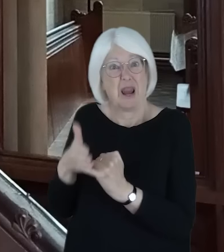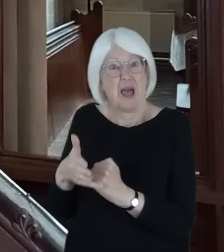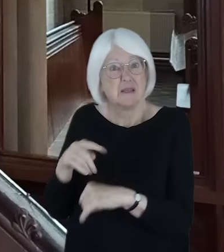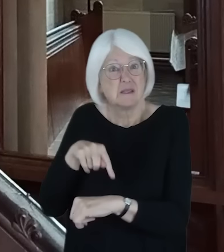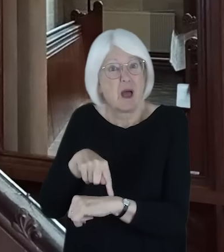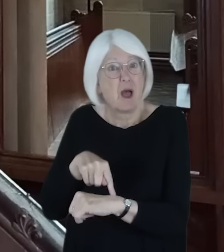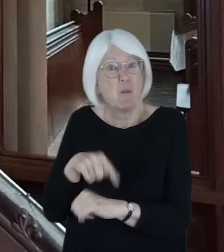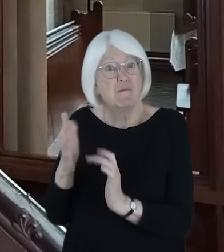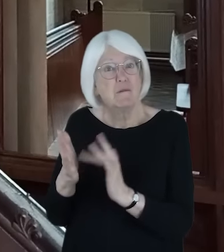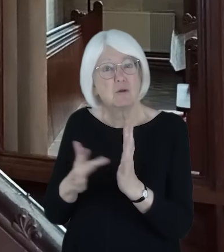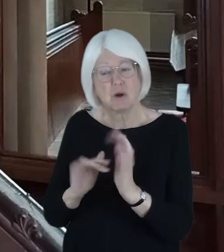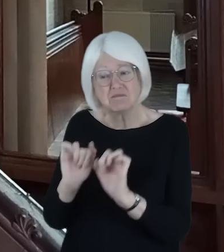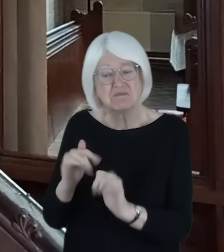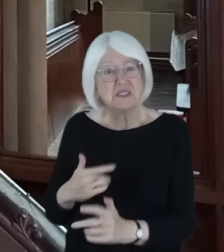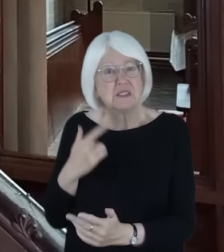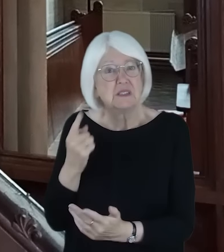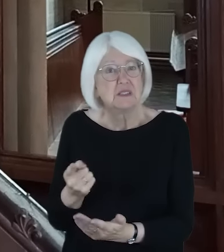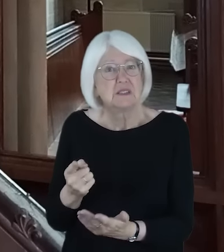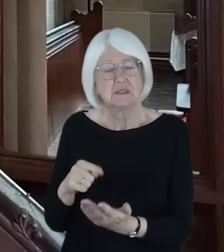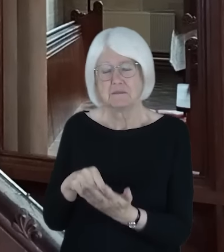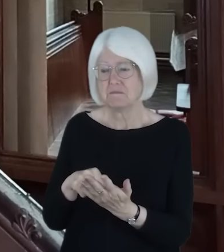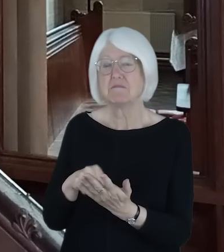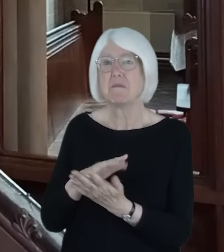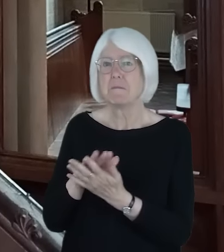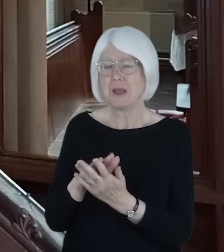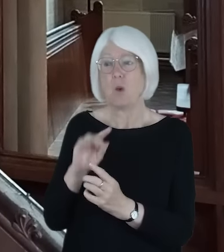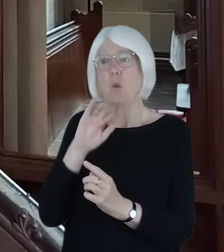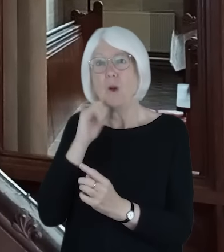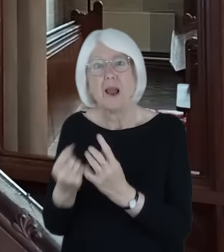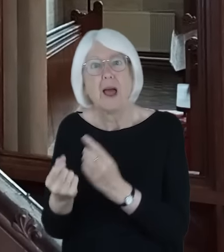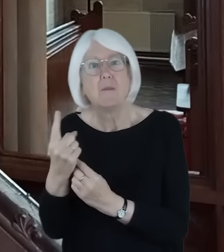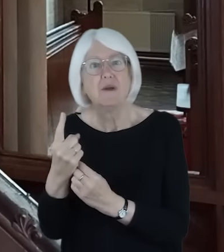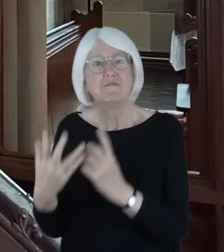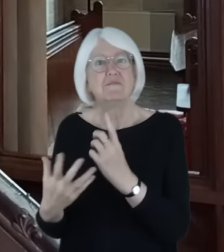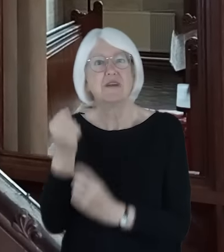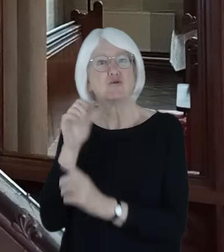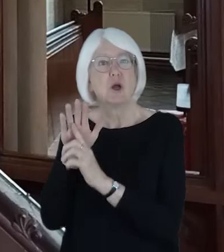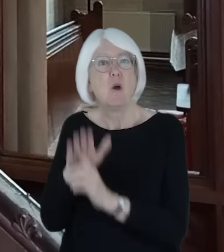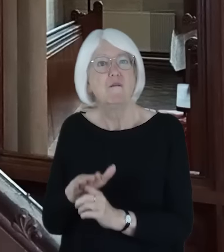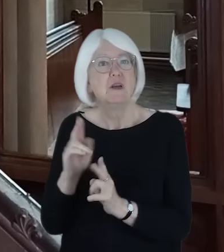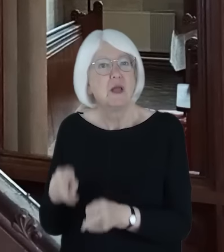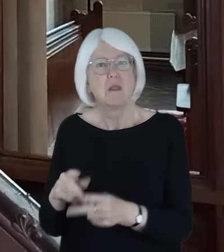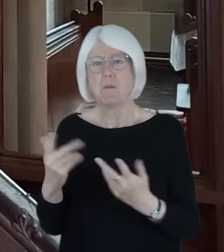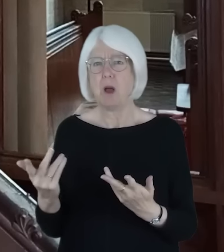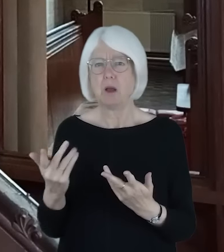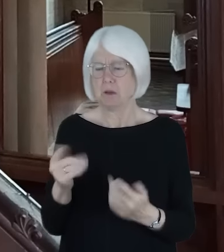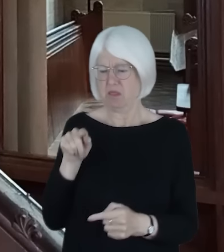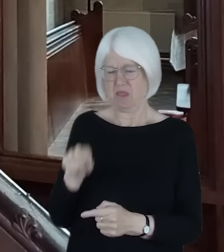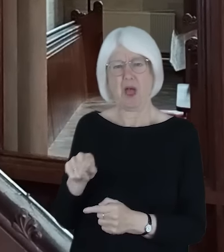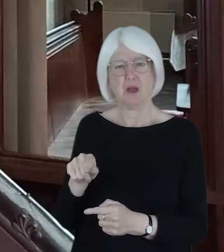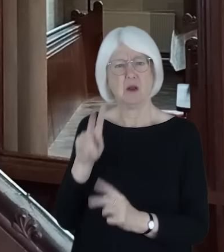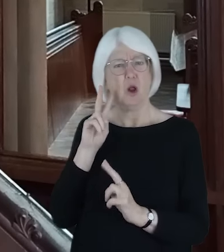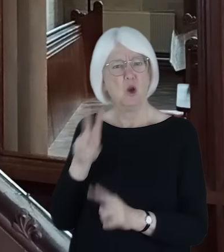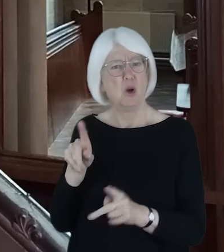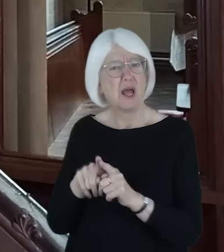Christ's life. They herald his victory over death. And yet that picture looks